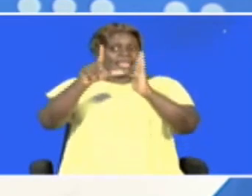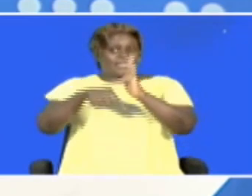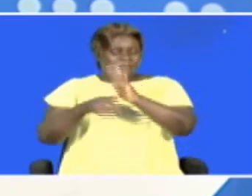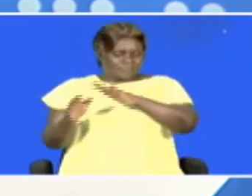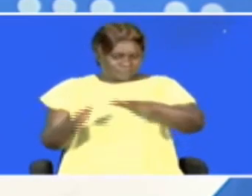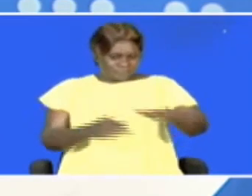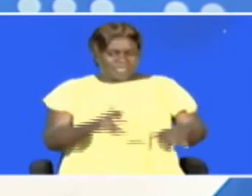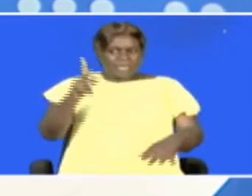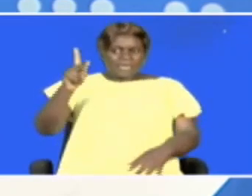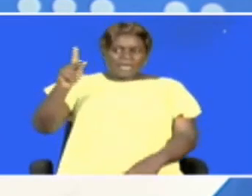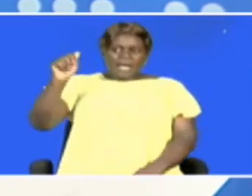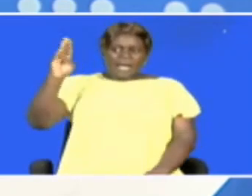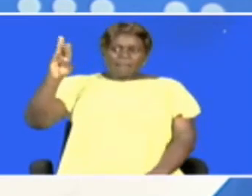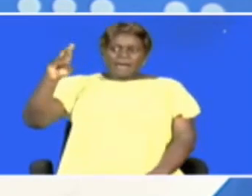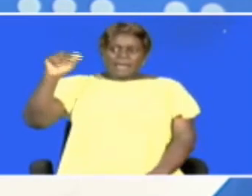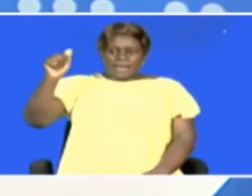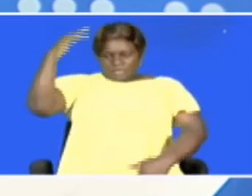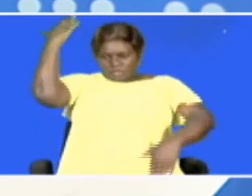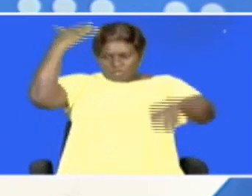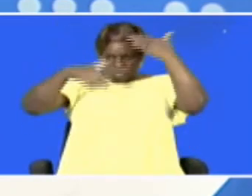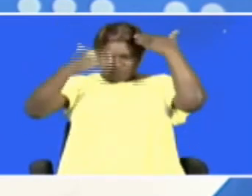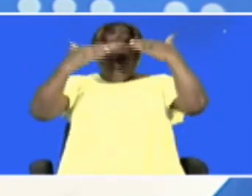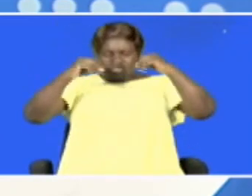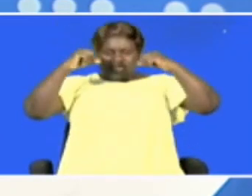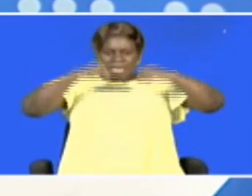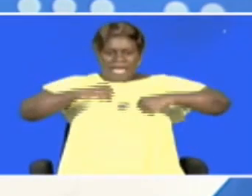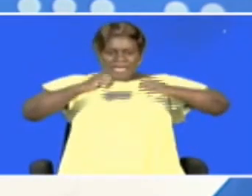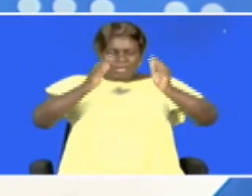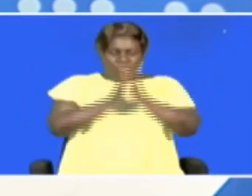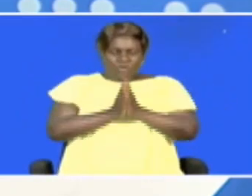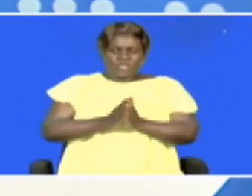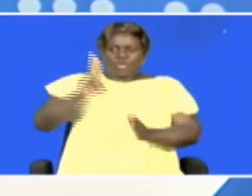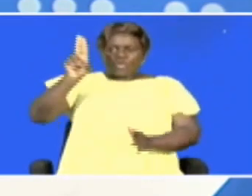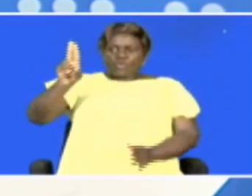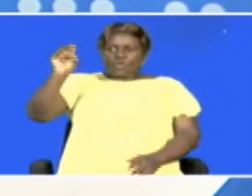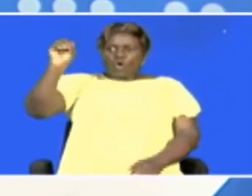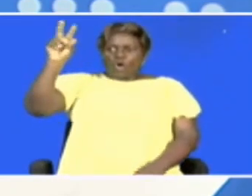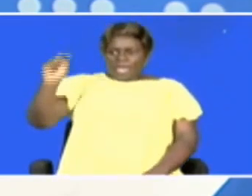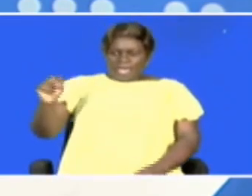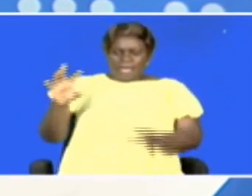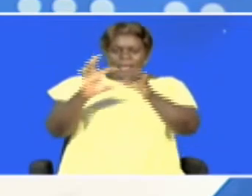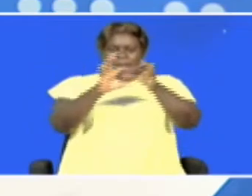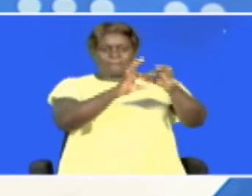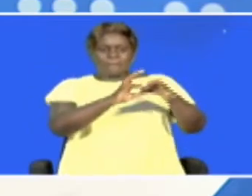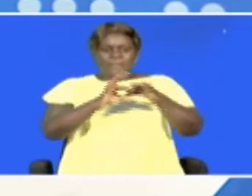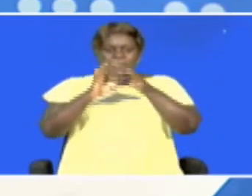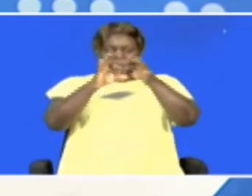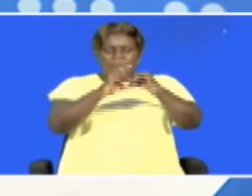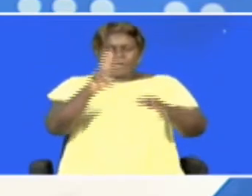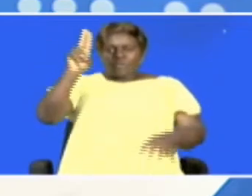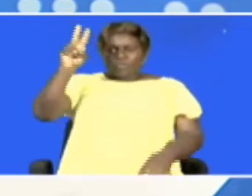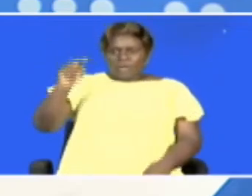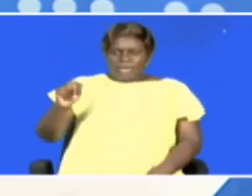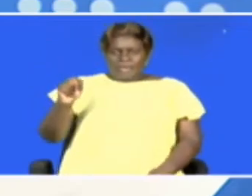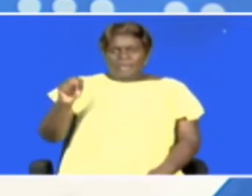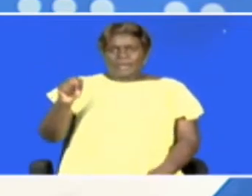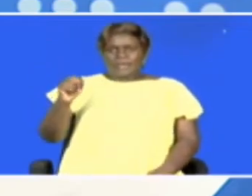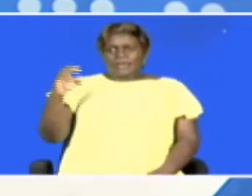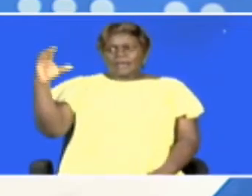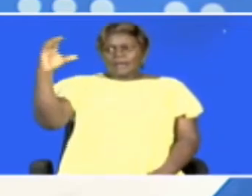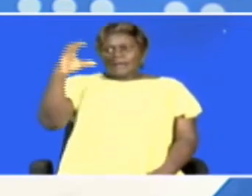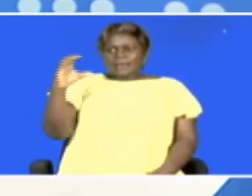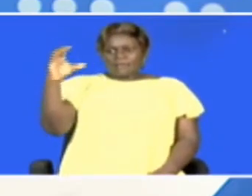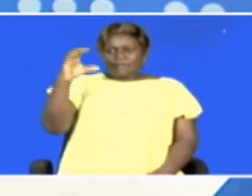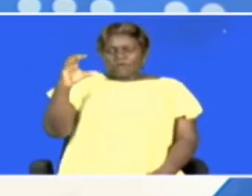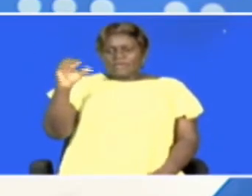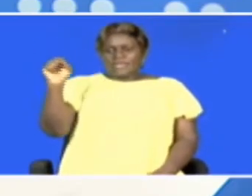Kabarak University signed a pact with the University of Nairobi on a collaborative effort with the University of California, San